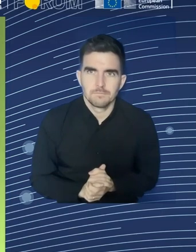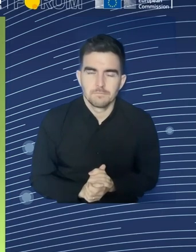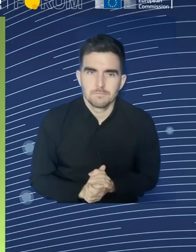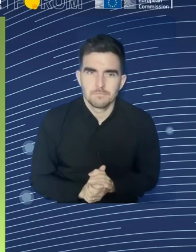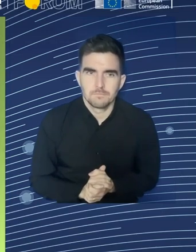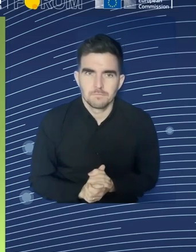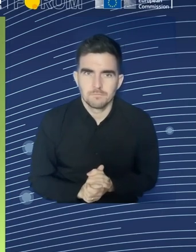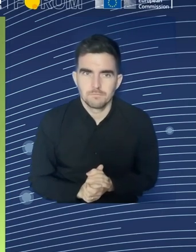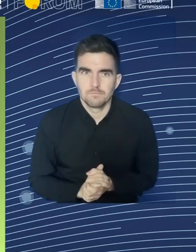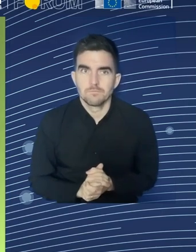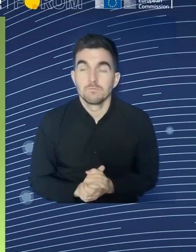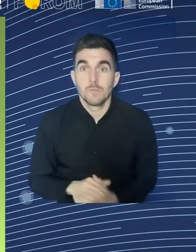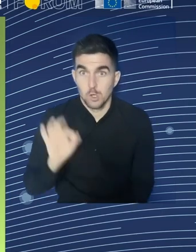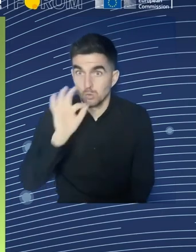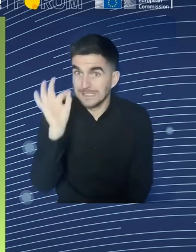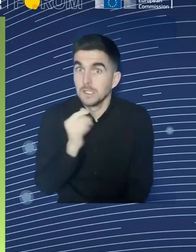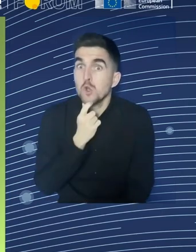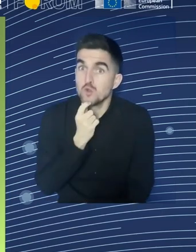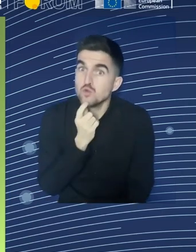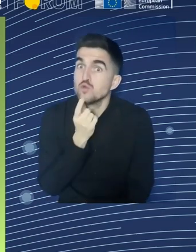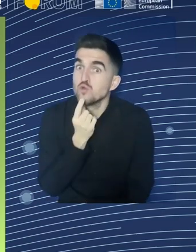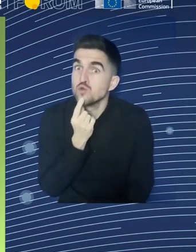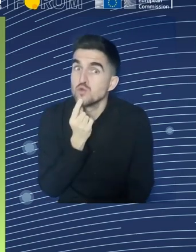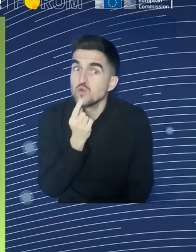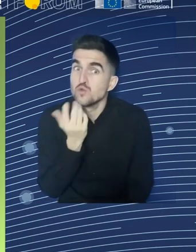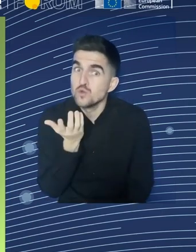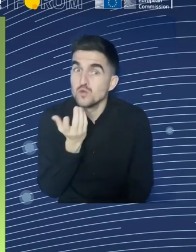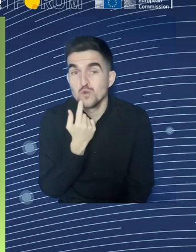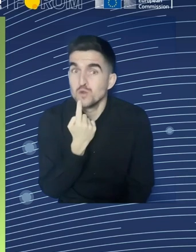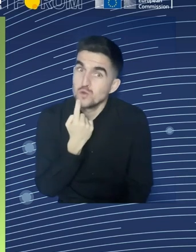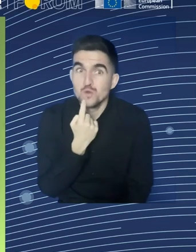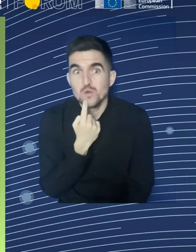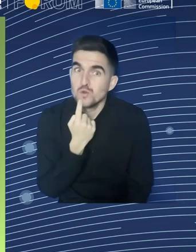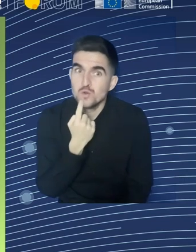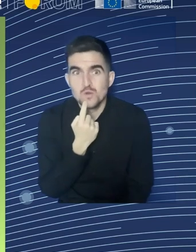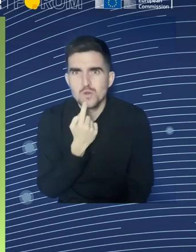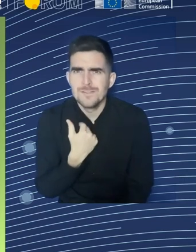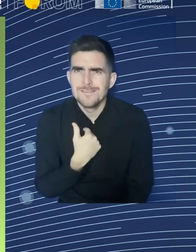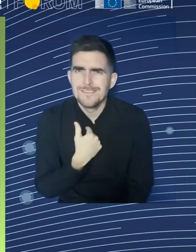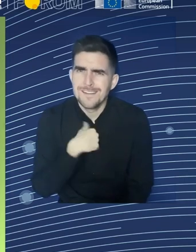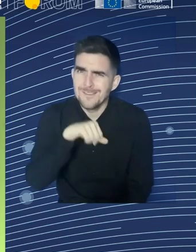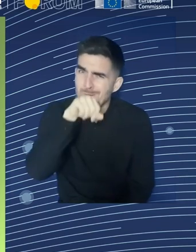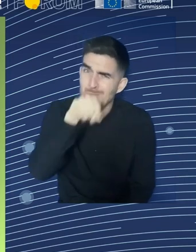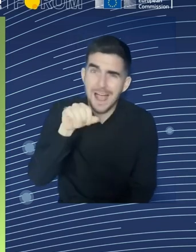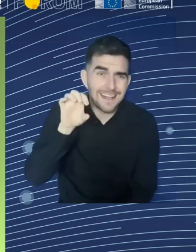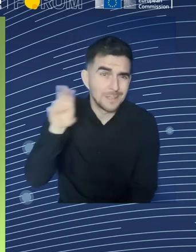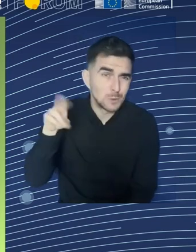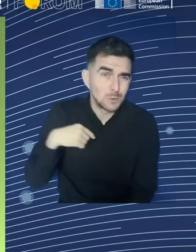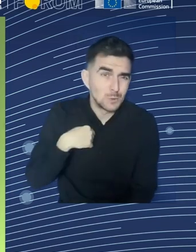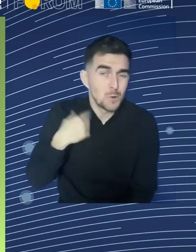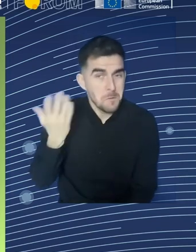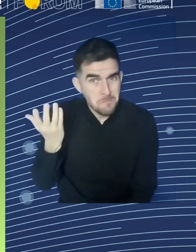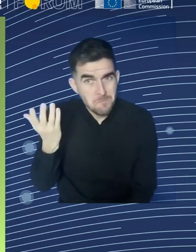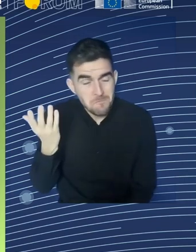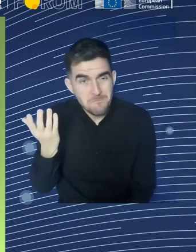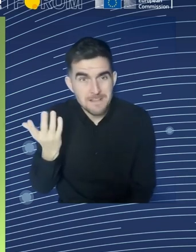spot to answer that one. There is another question, however, about the working week and how we might see